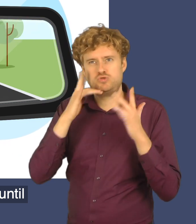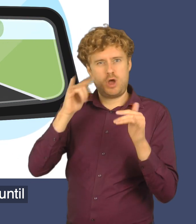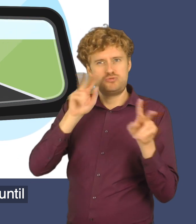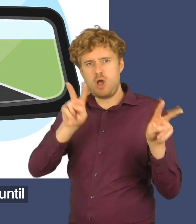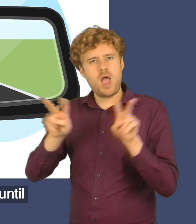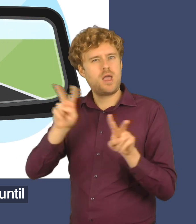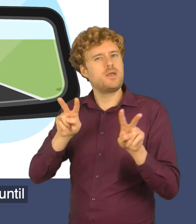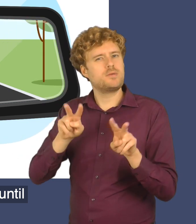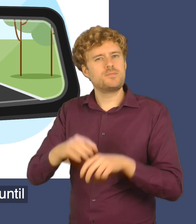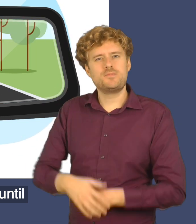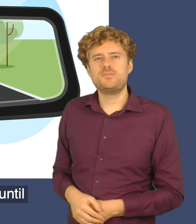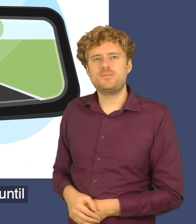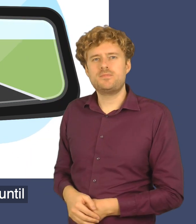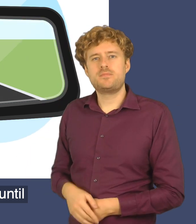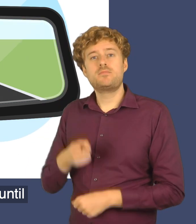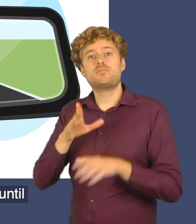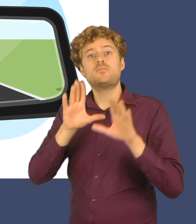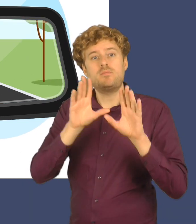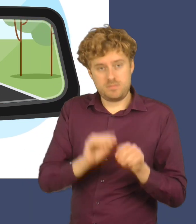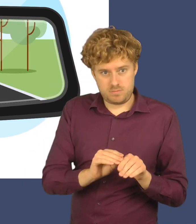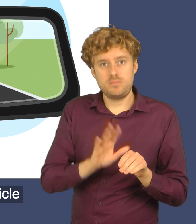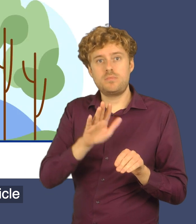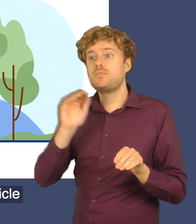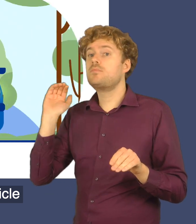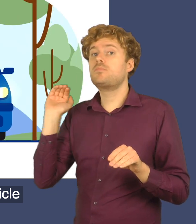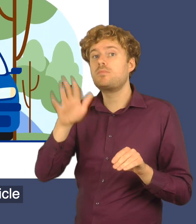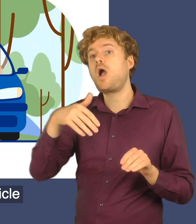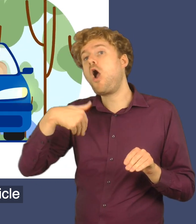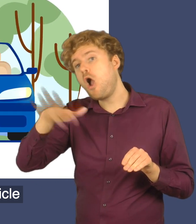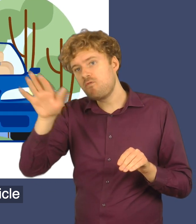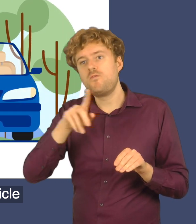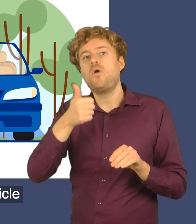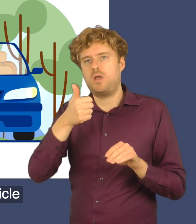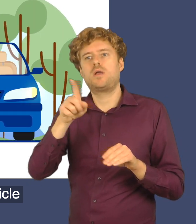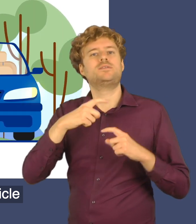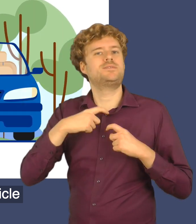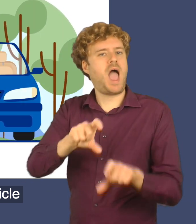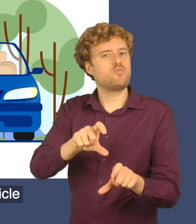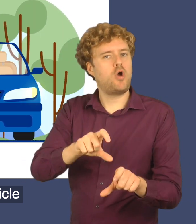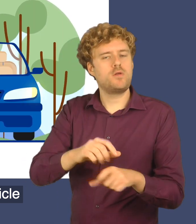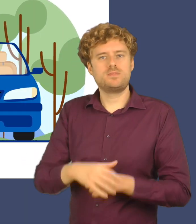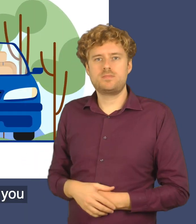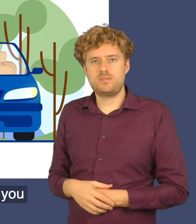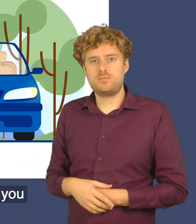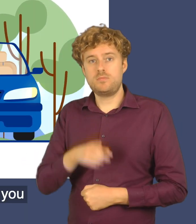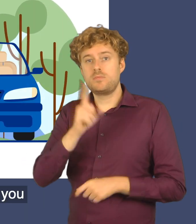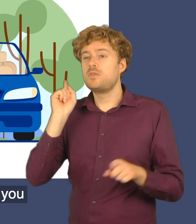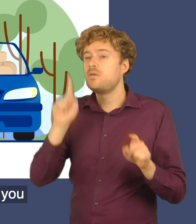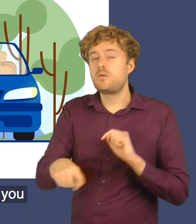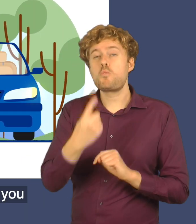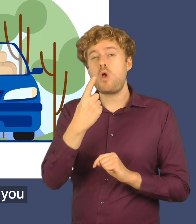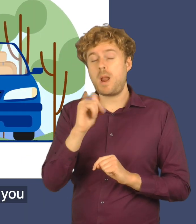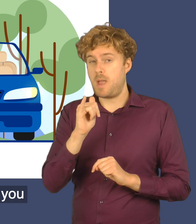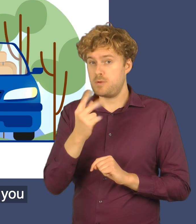don't move off until the emergency vehicle has passed. Do not presume there's only one emergency vehicle approaching. Listen for